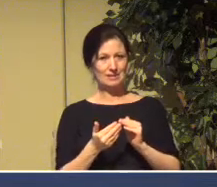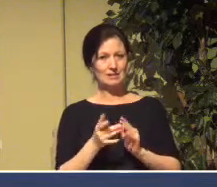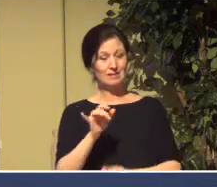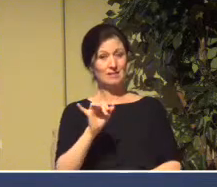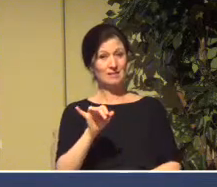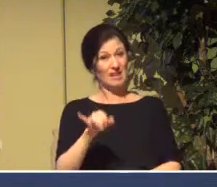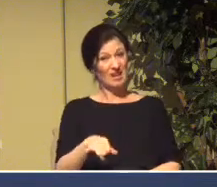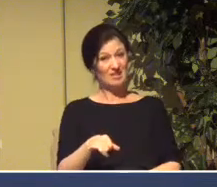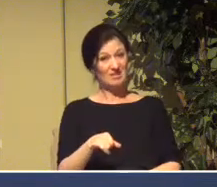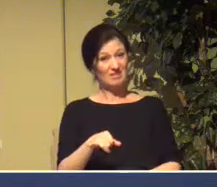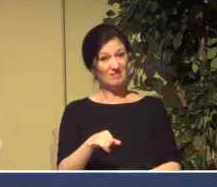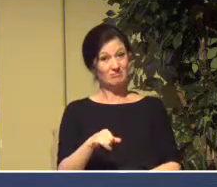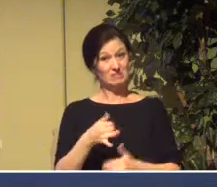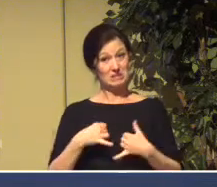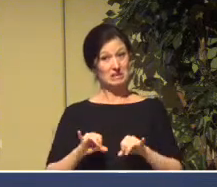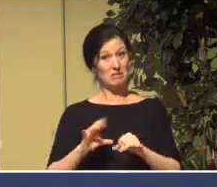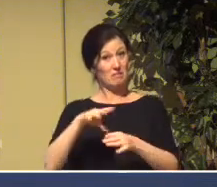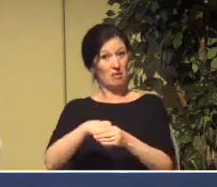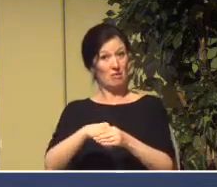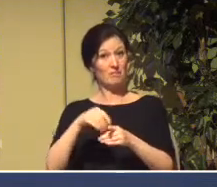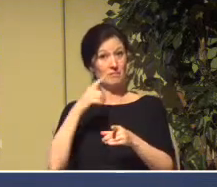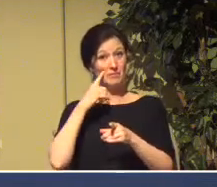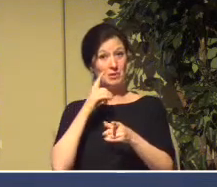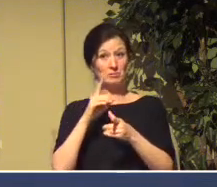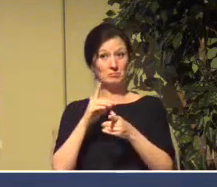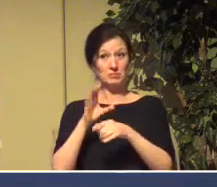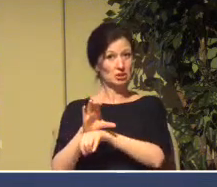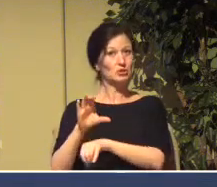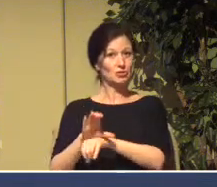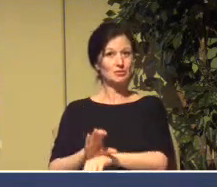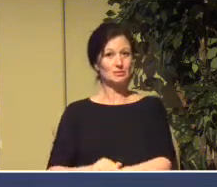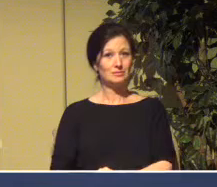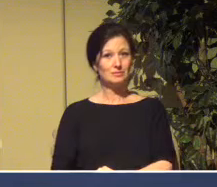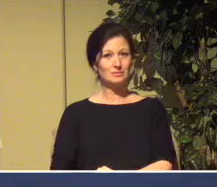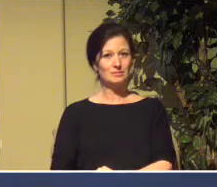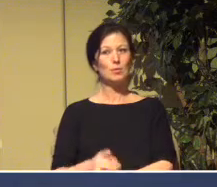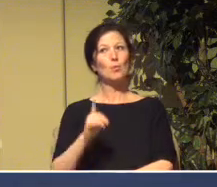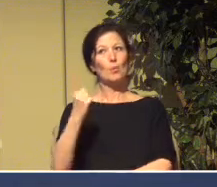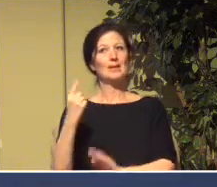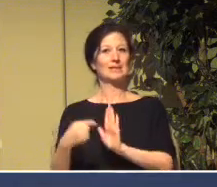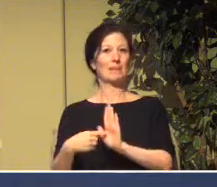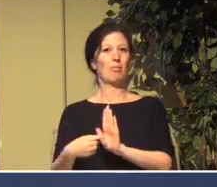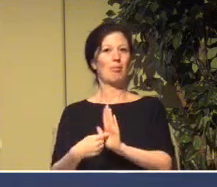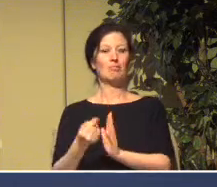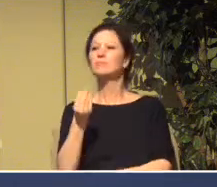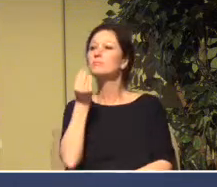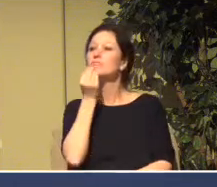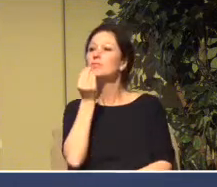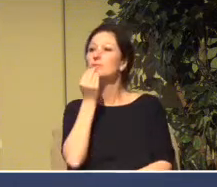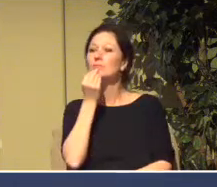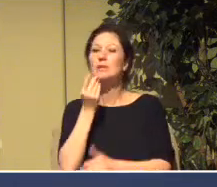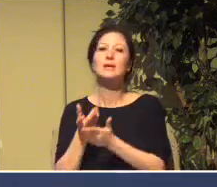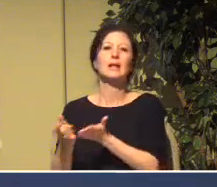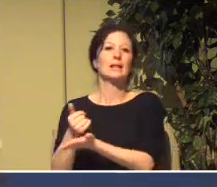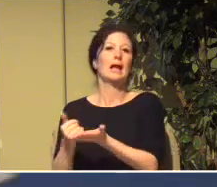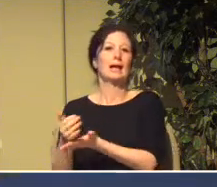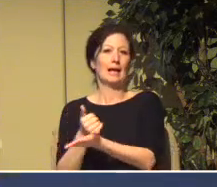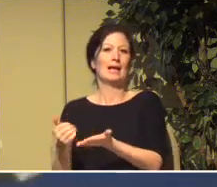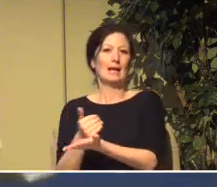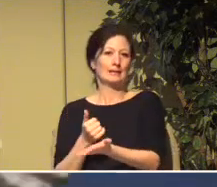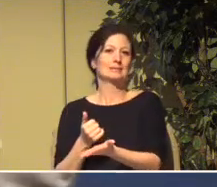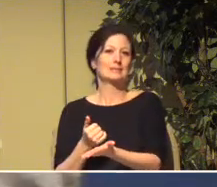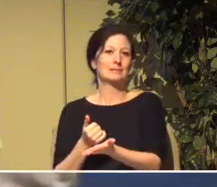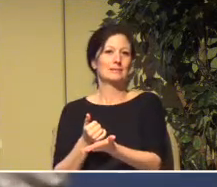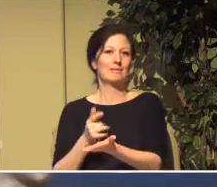church. And so the food drive was one example of that, a big one, and a big initiative that was taken there,